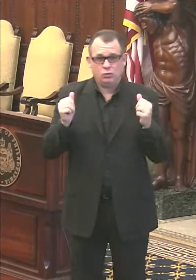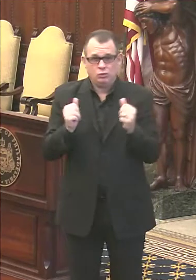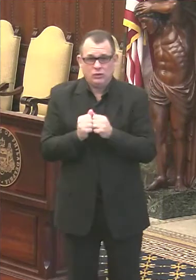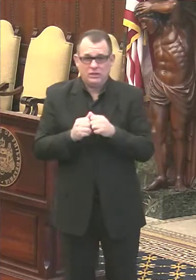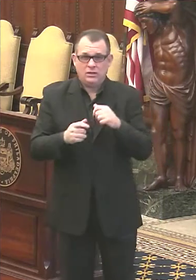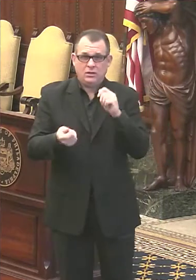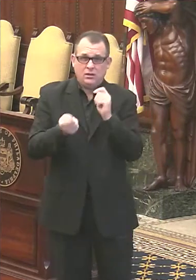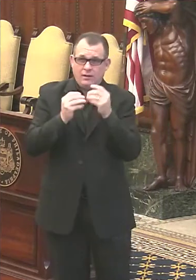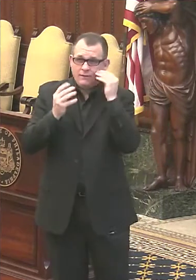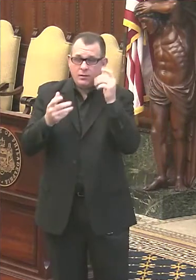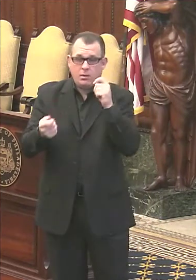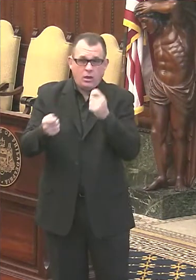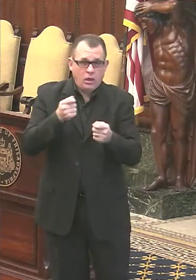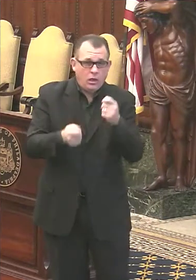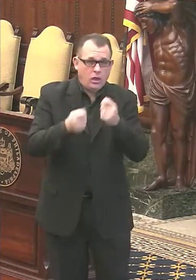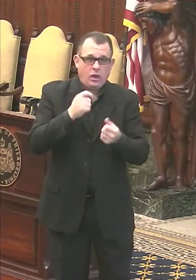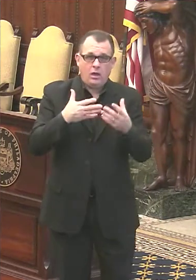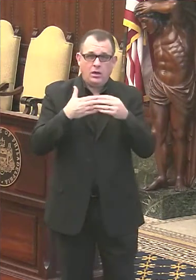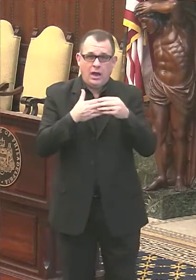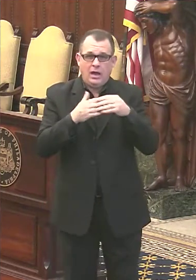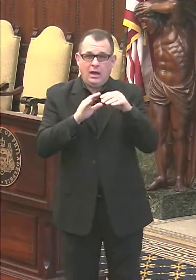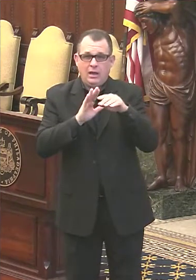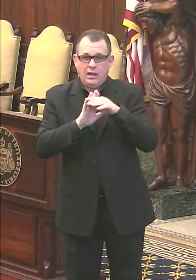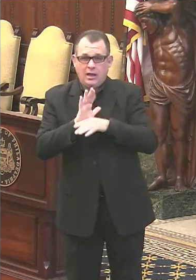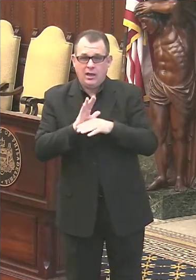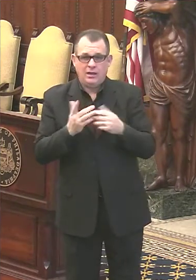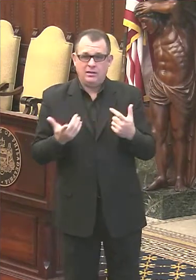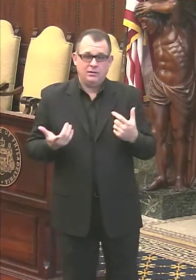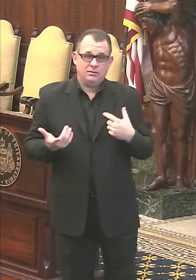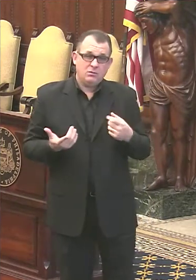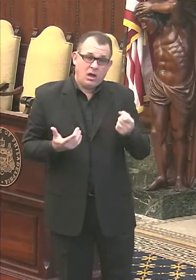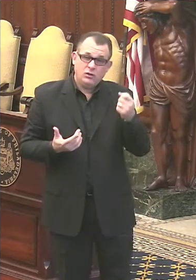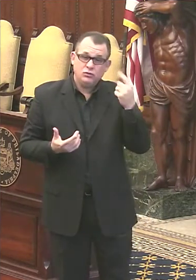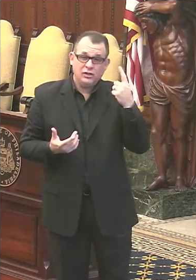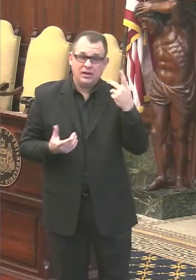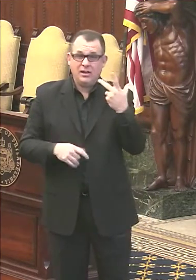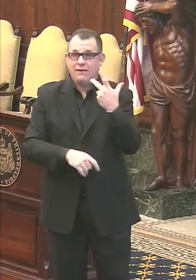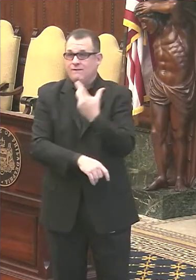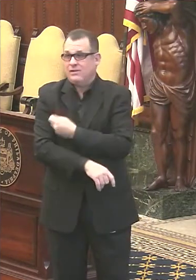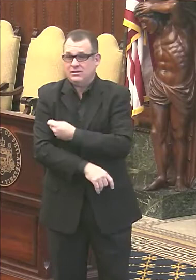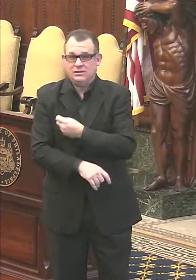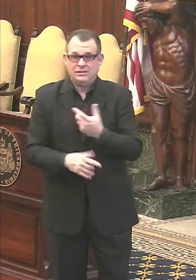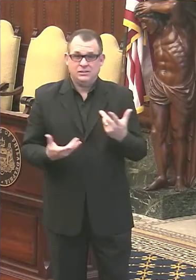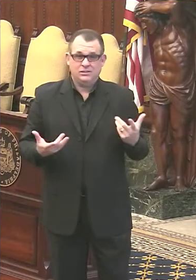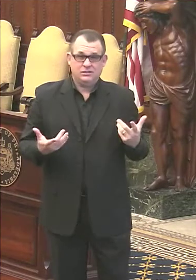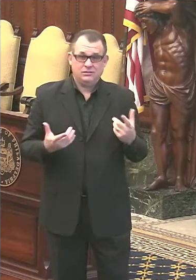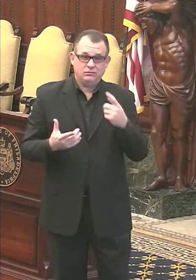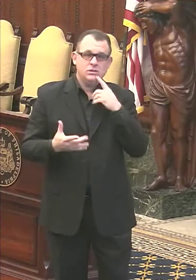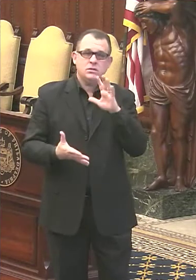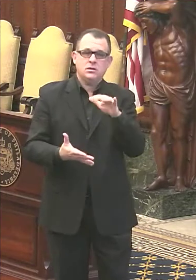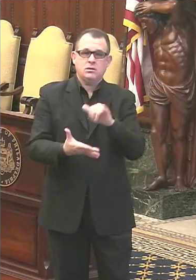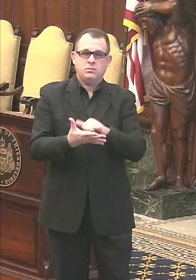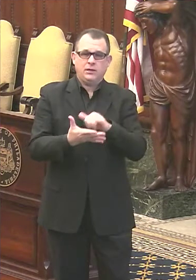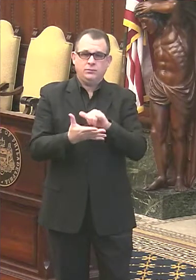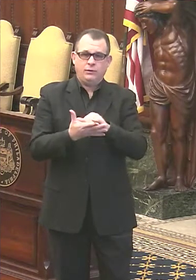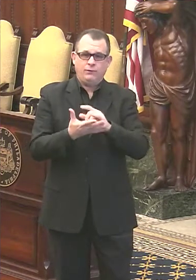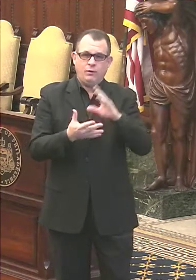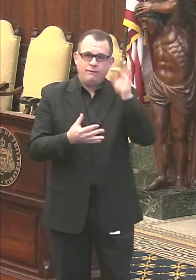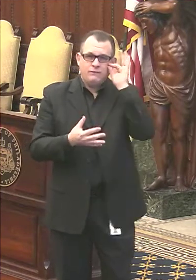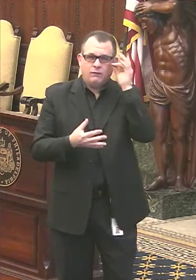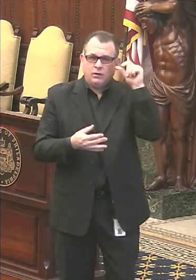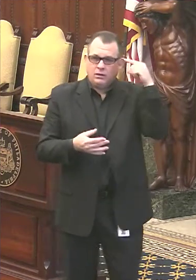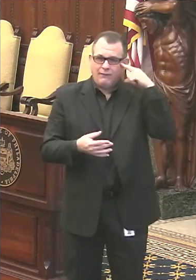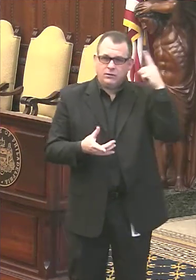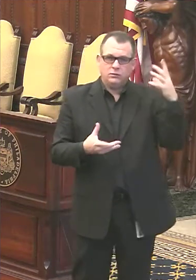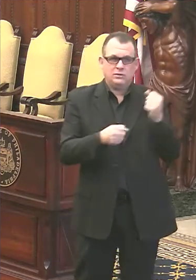guidance from the federal government. We understand that there's a shortage of vaccine and I understand that it may be impossible for the federal government to make more vaccine arrive more